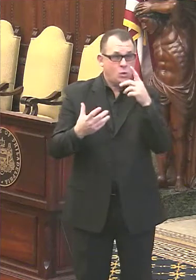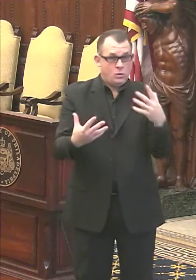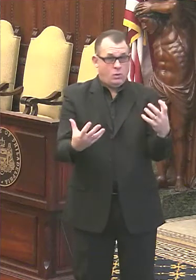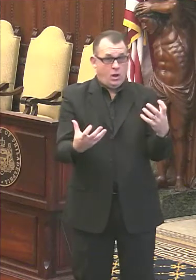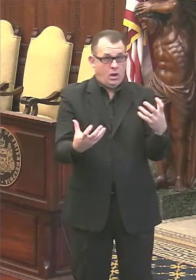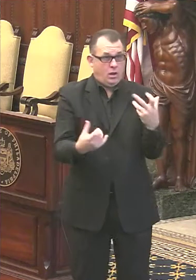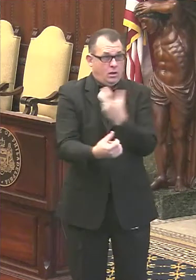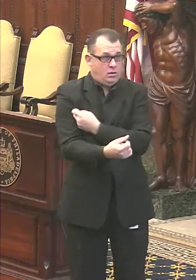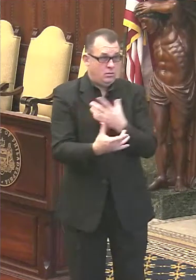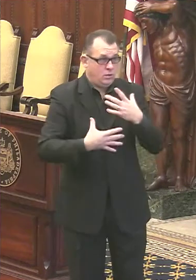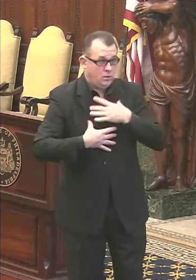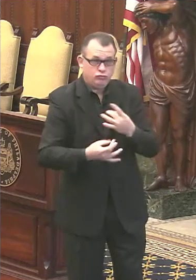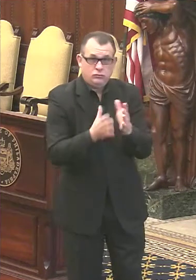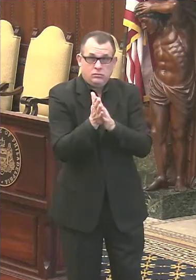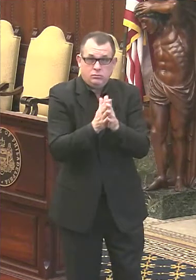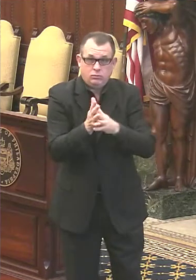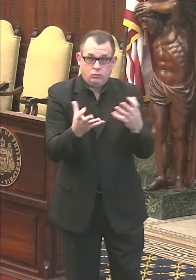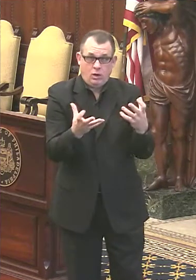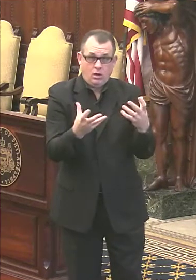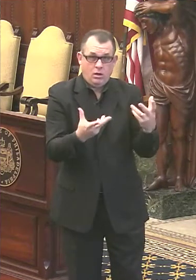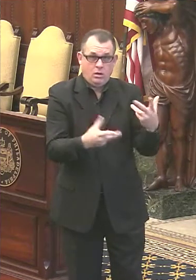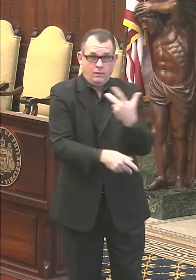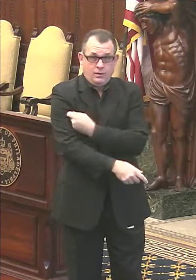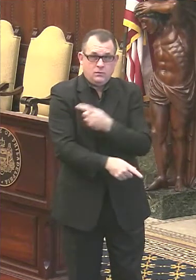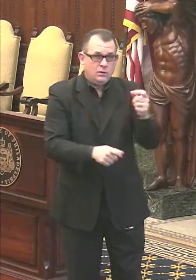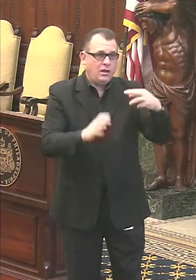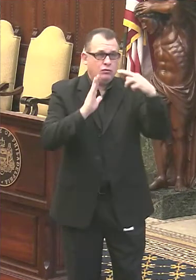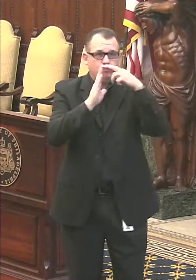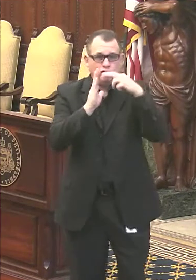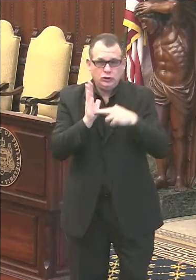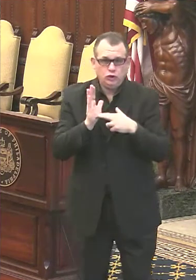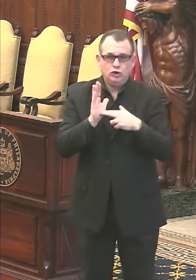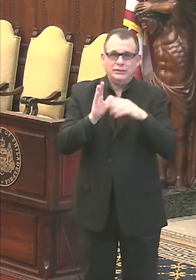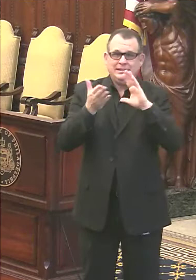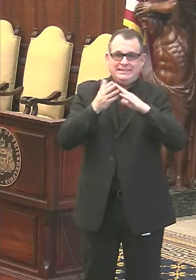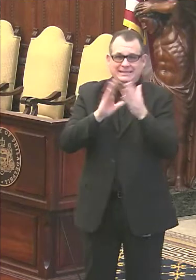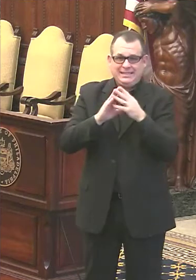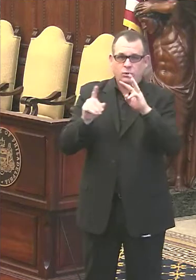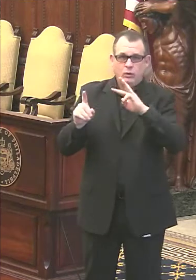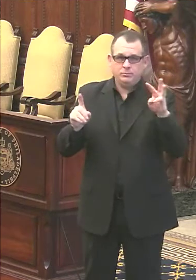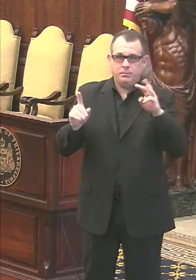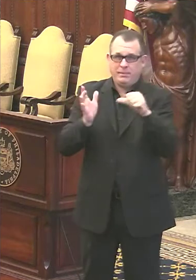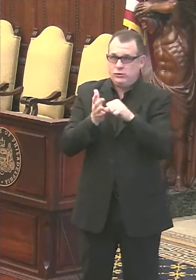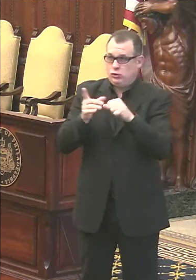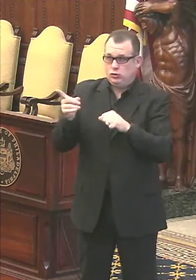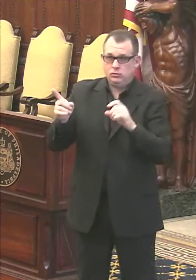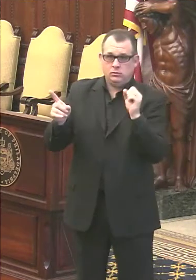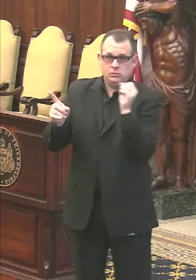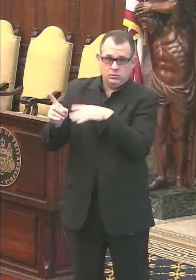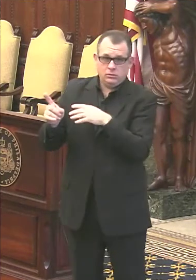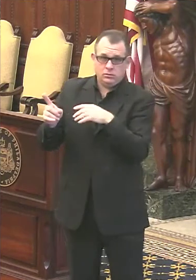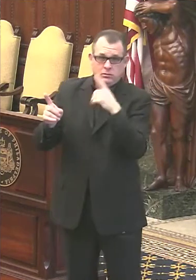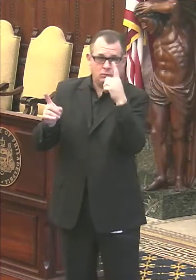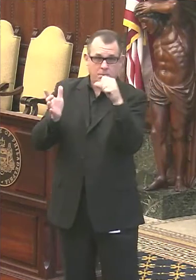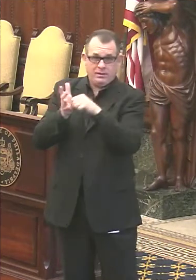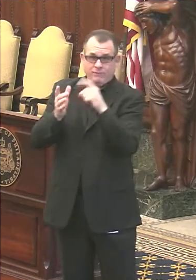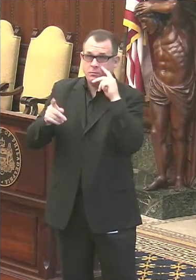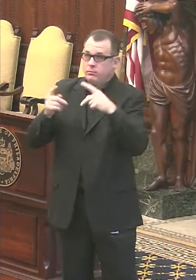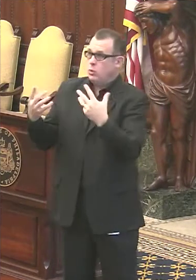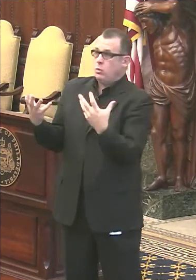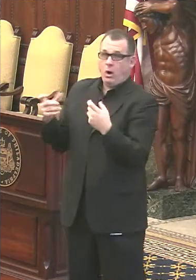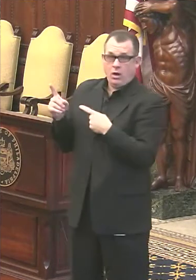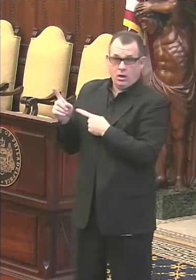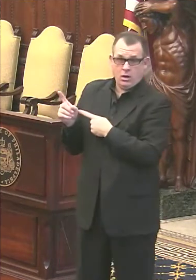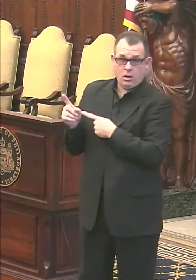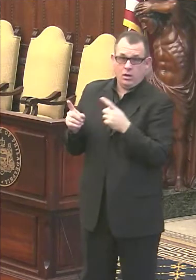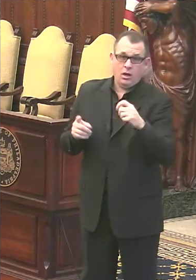interest in getting vaccinated on a city webpage. We'll have one page for interested individuals and another one for interested organizations